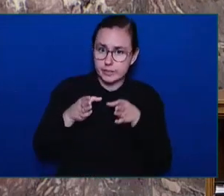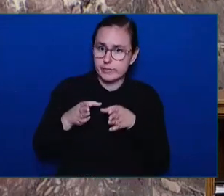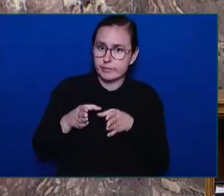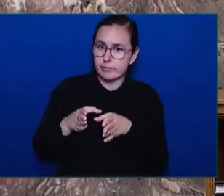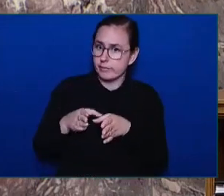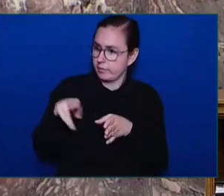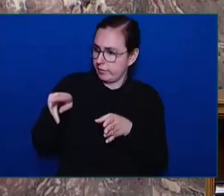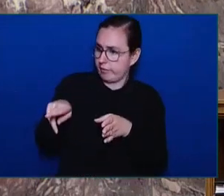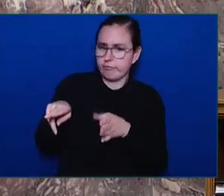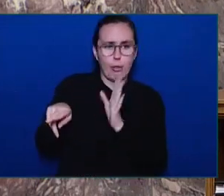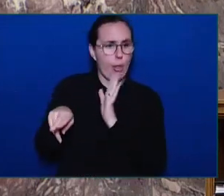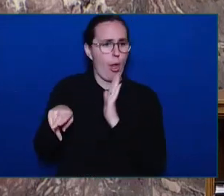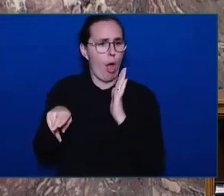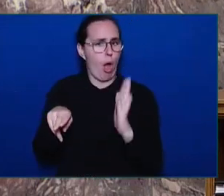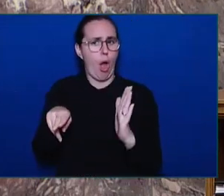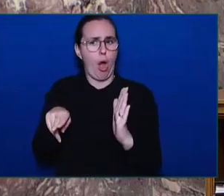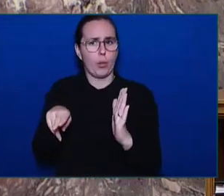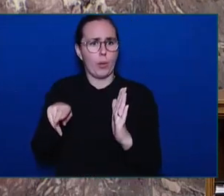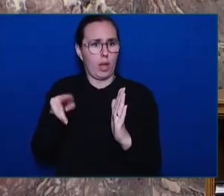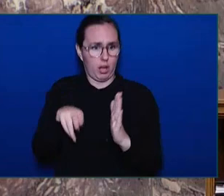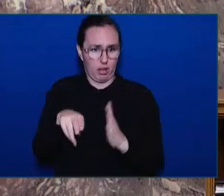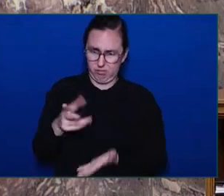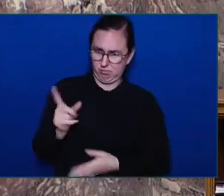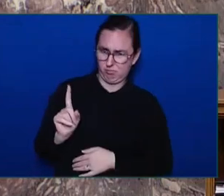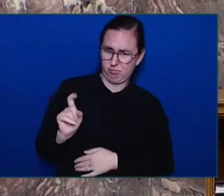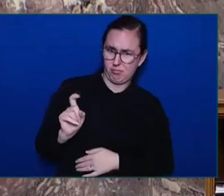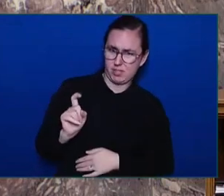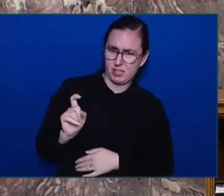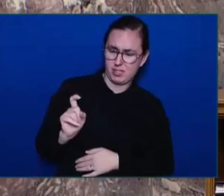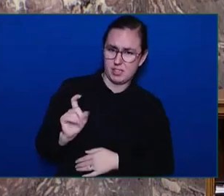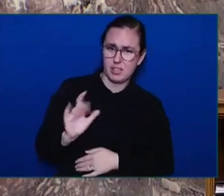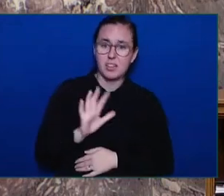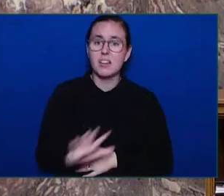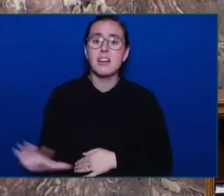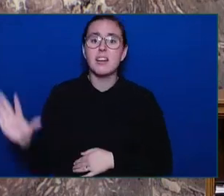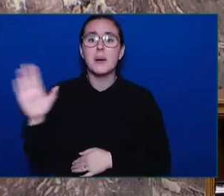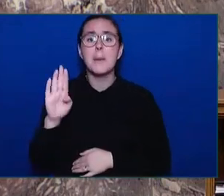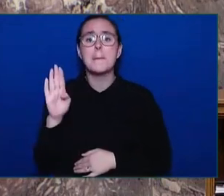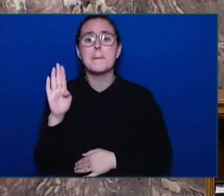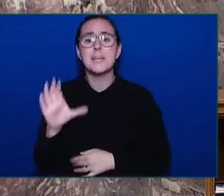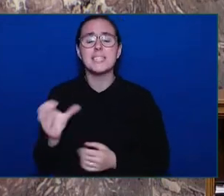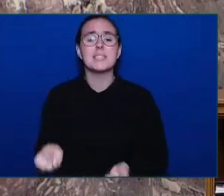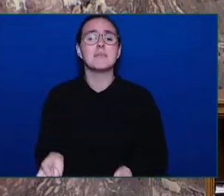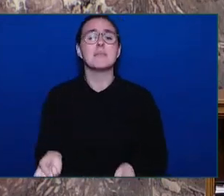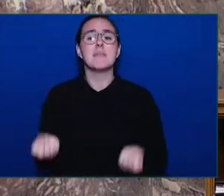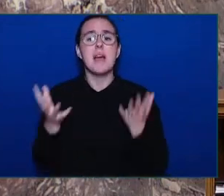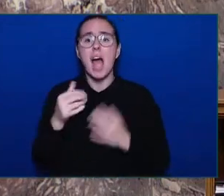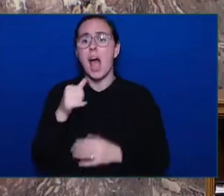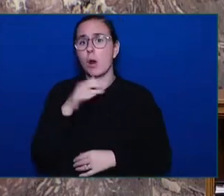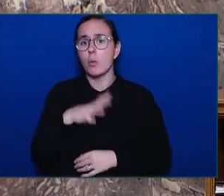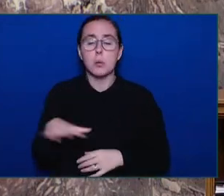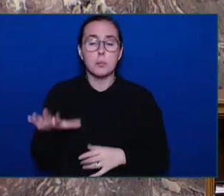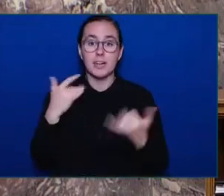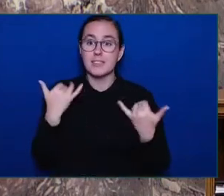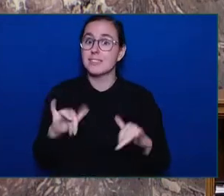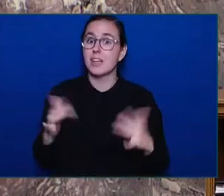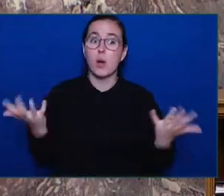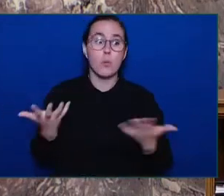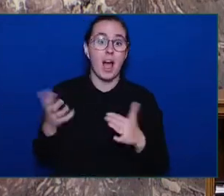Across BC, countless women continue to be denied access to basic health care.